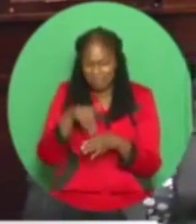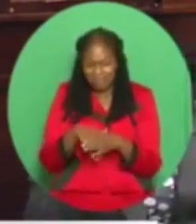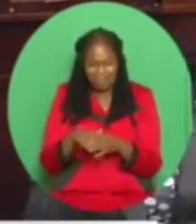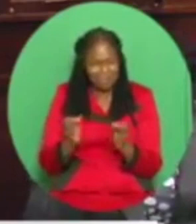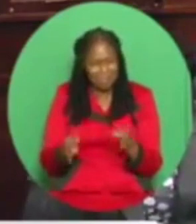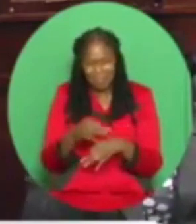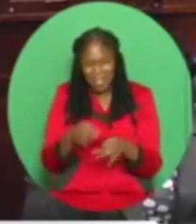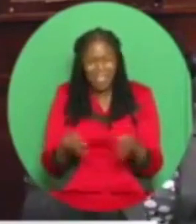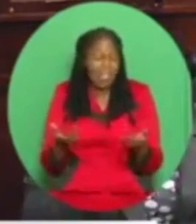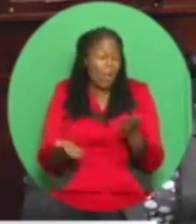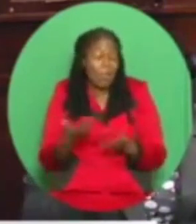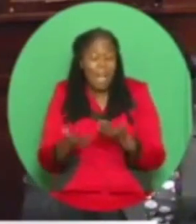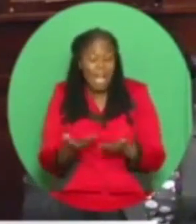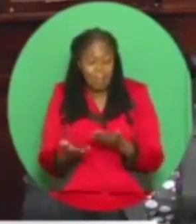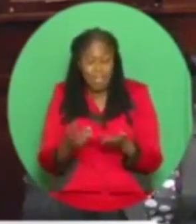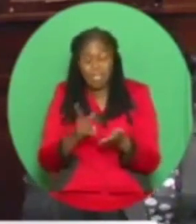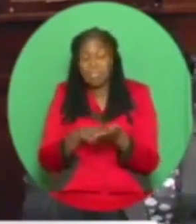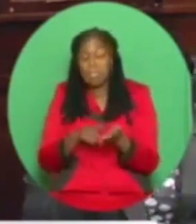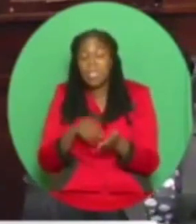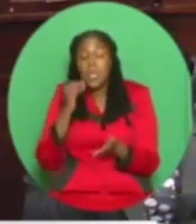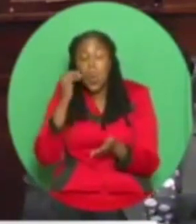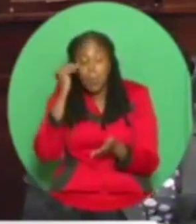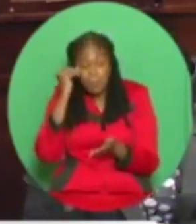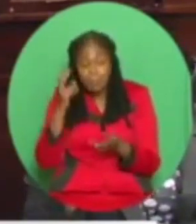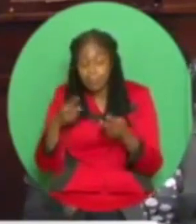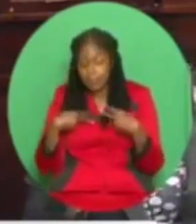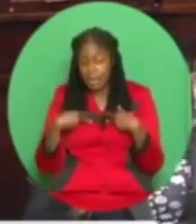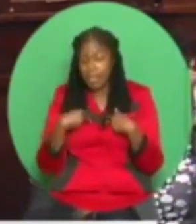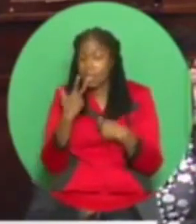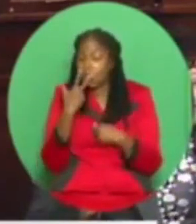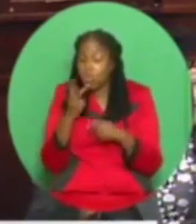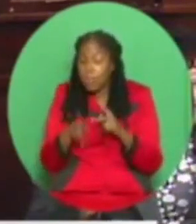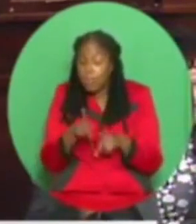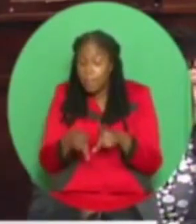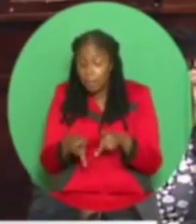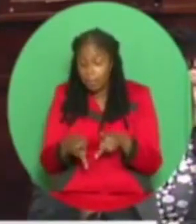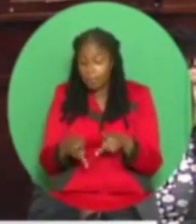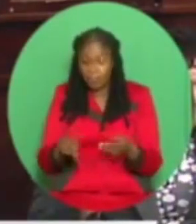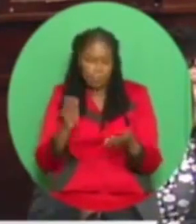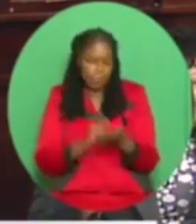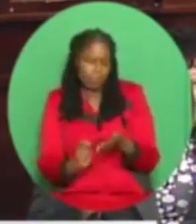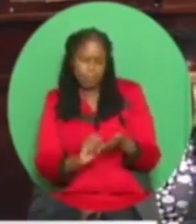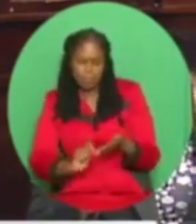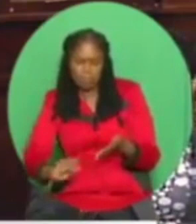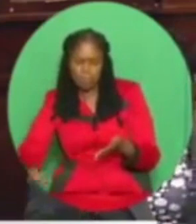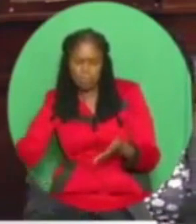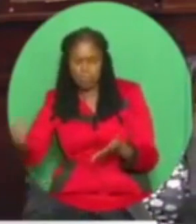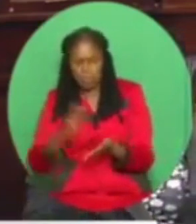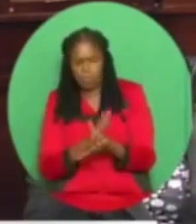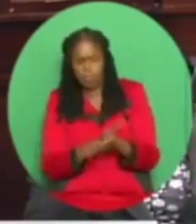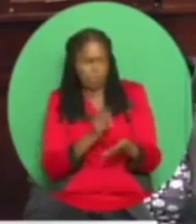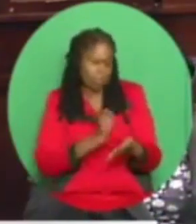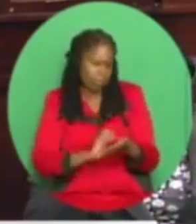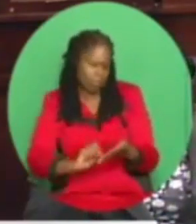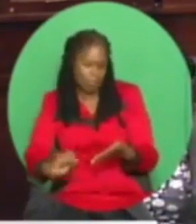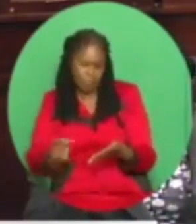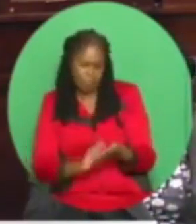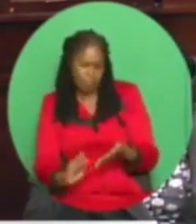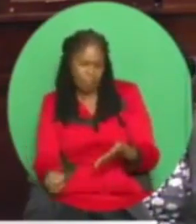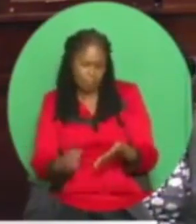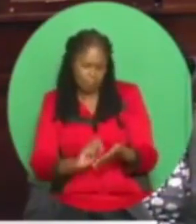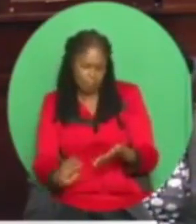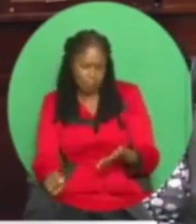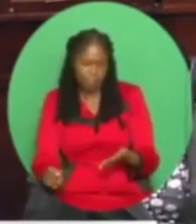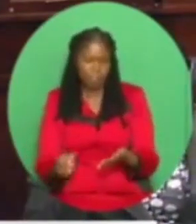there are three persons signing documents here. And two persons are very clear. They bear a